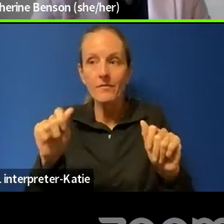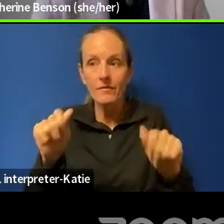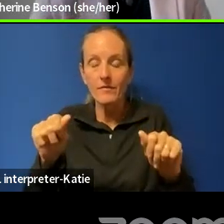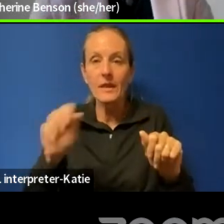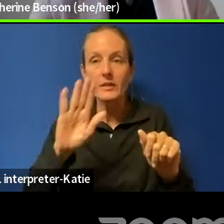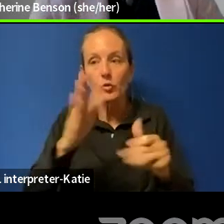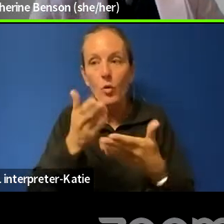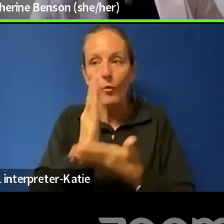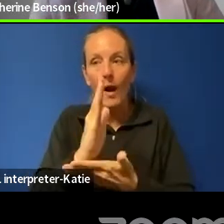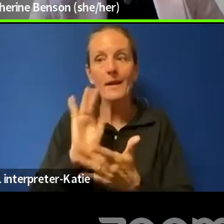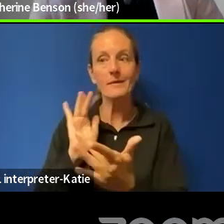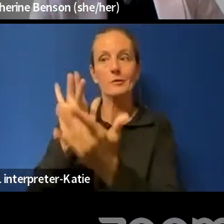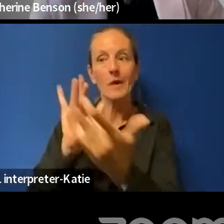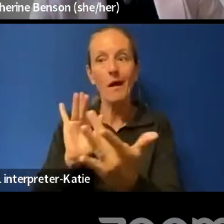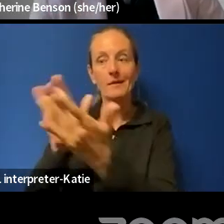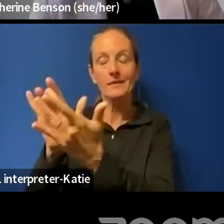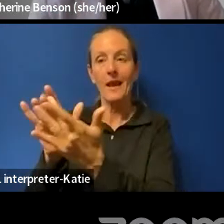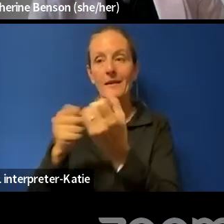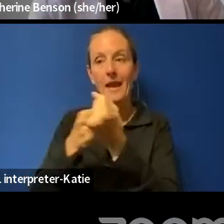who can help you with this?